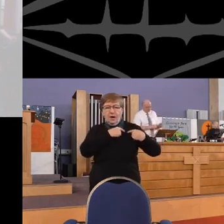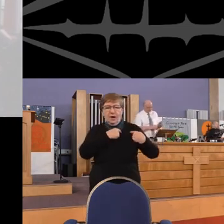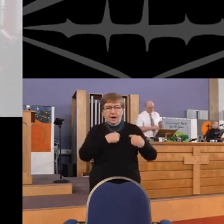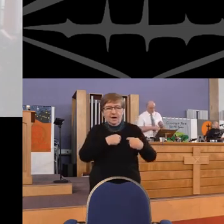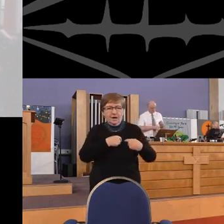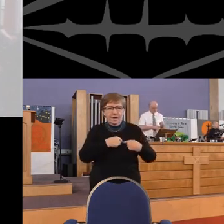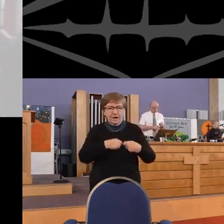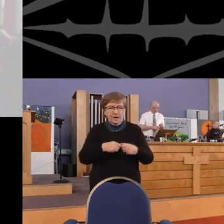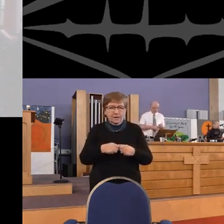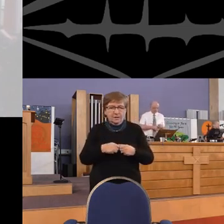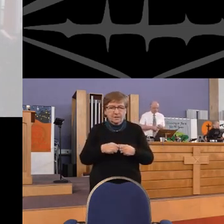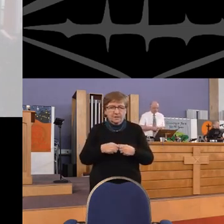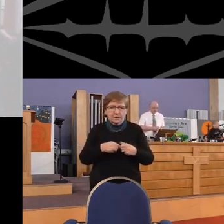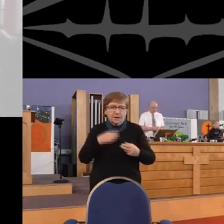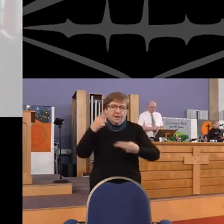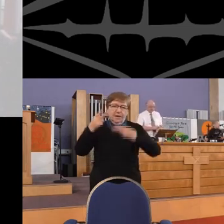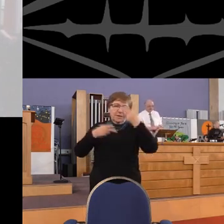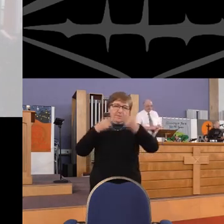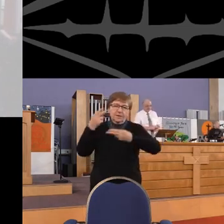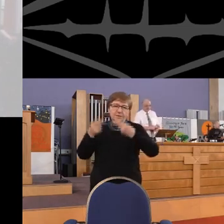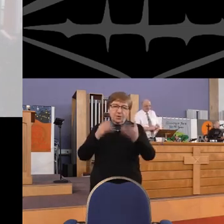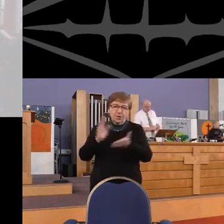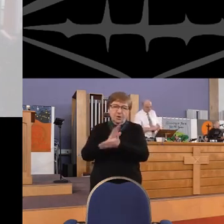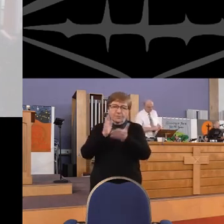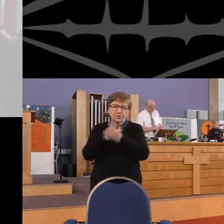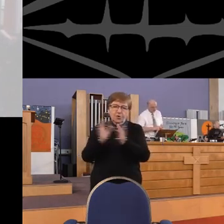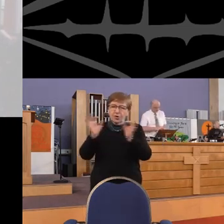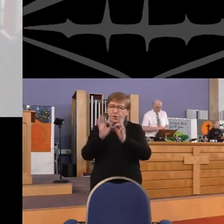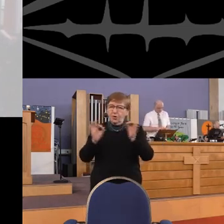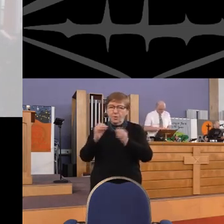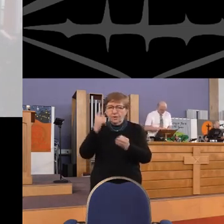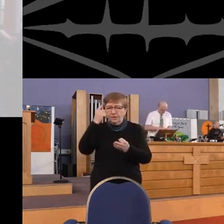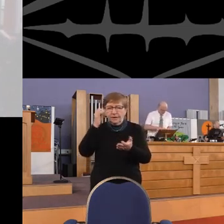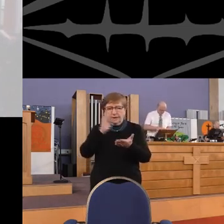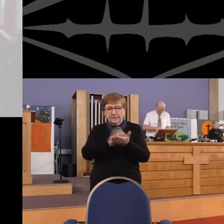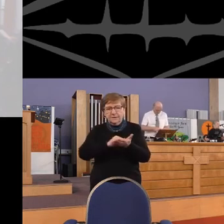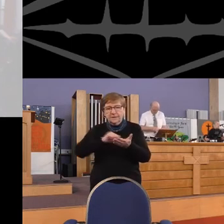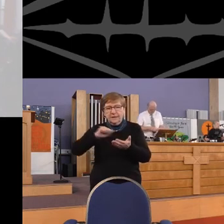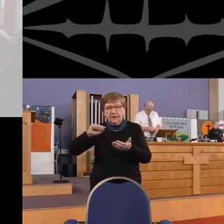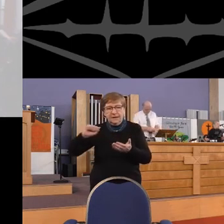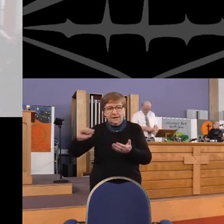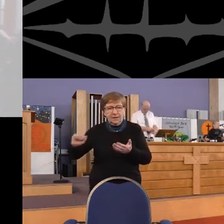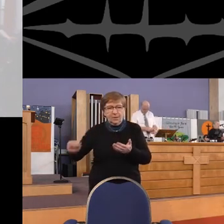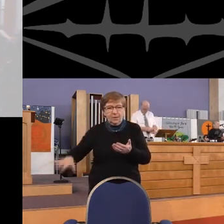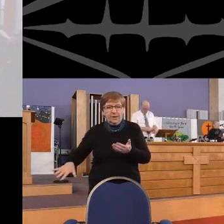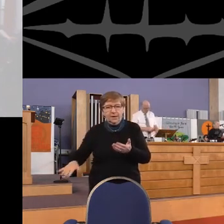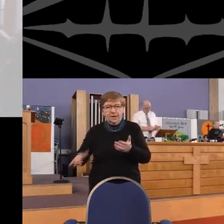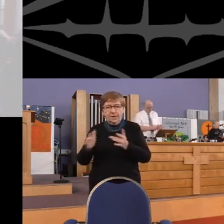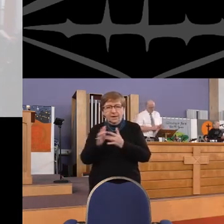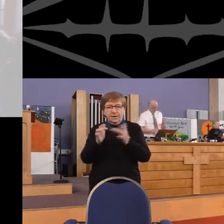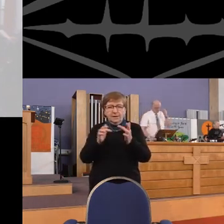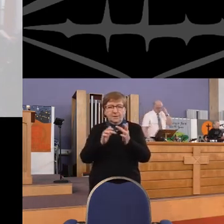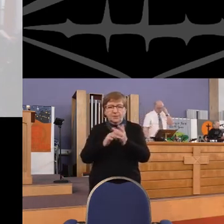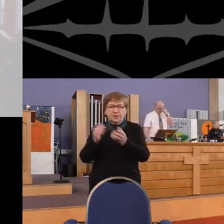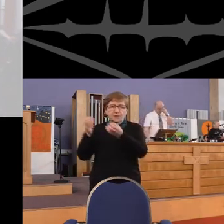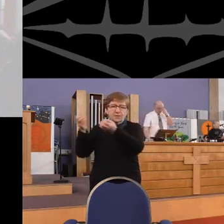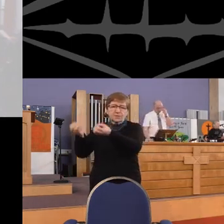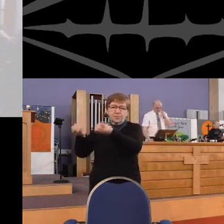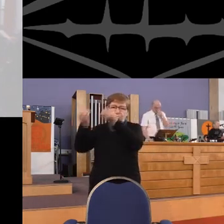our hearts It's the song We'll join the one And take away